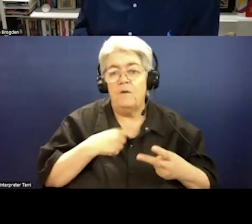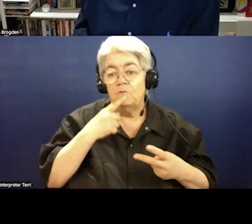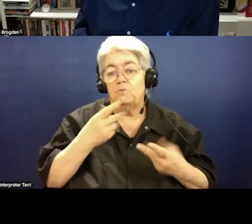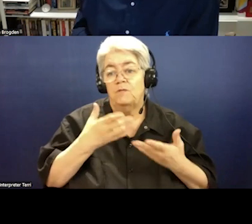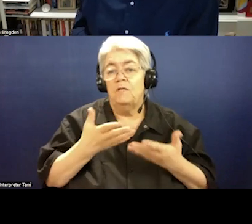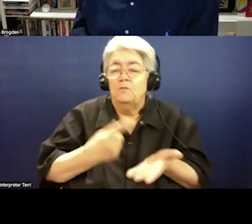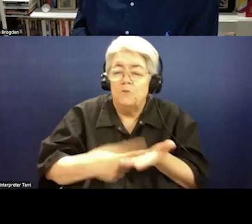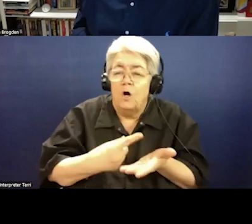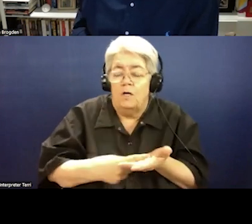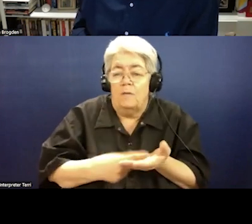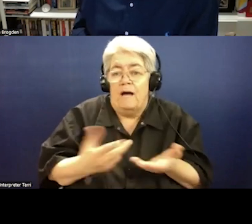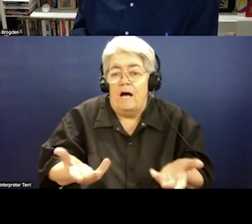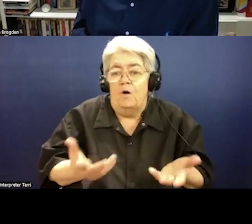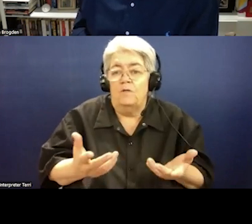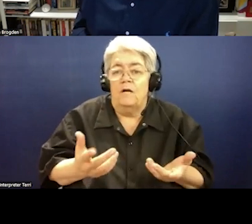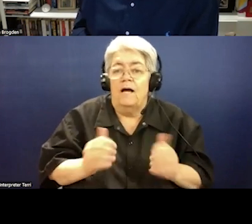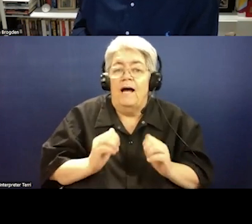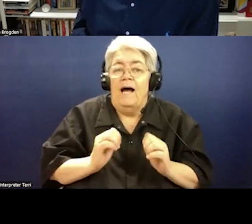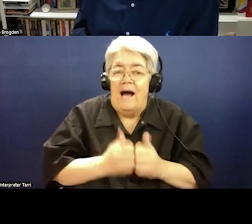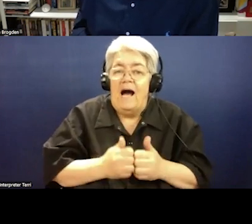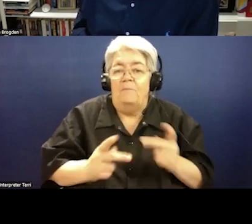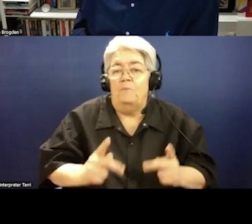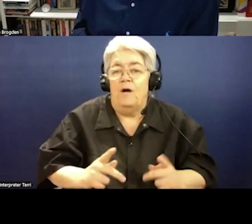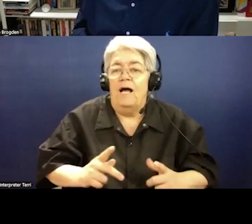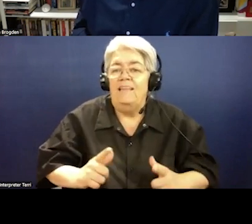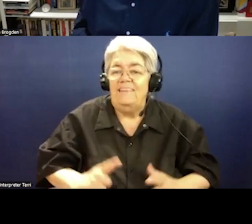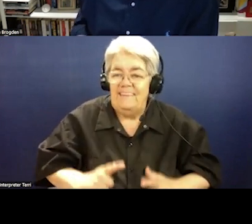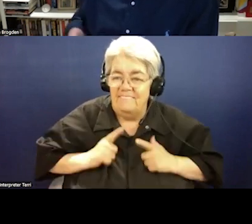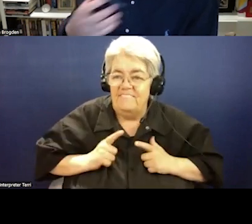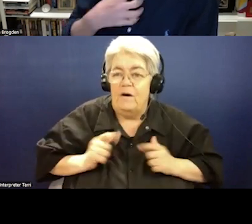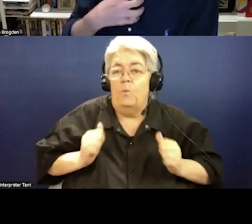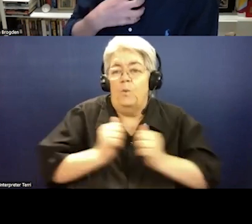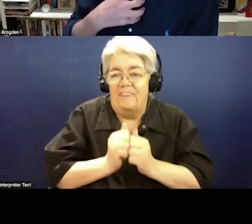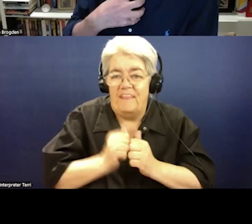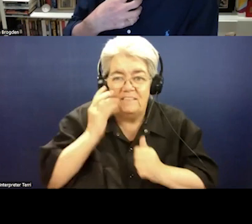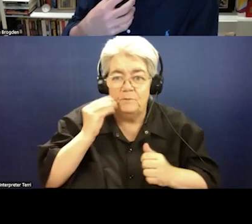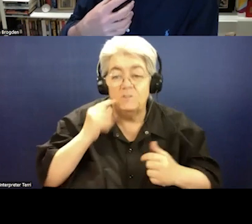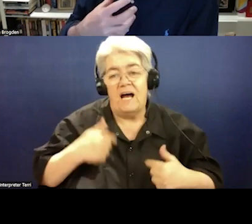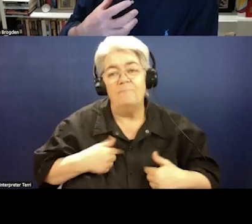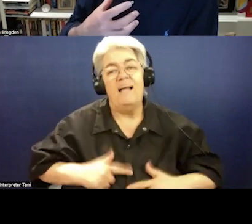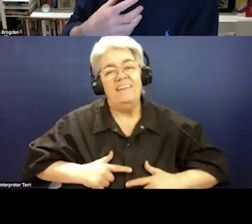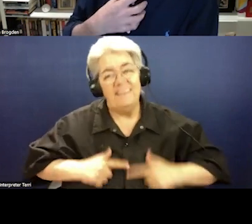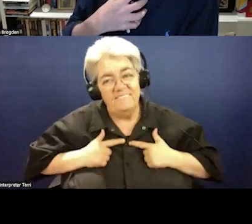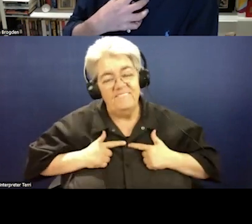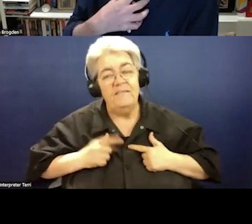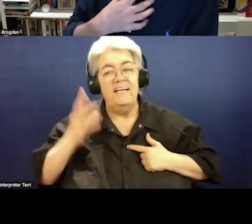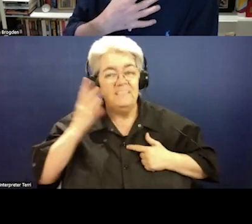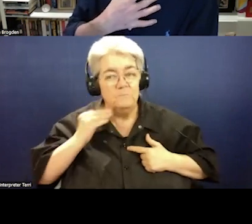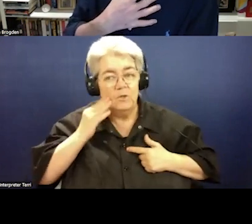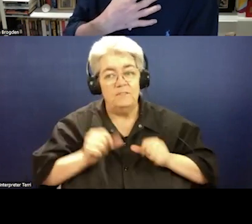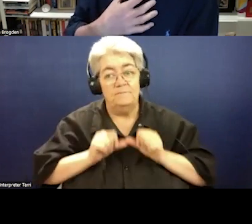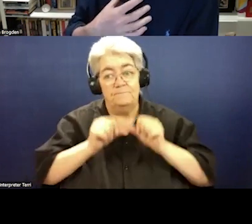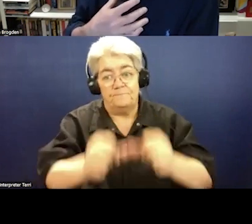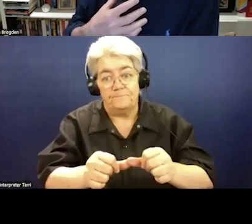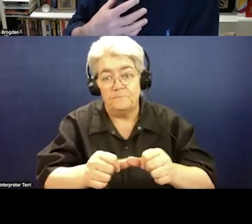talking about living experience, not lived experience. I have living experience. I have suicidal